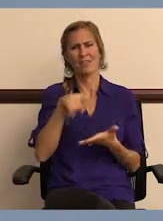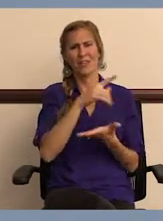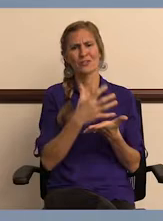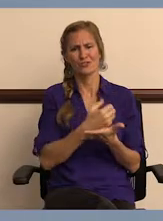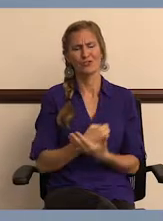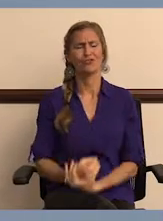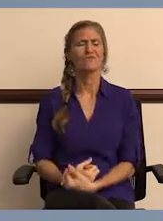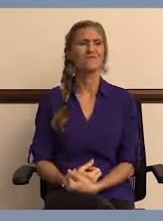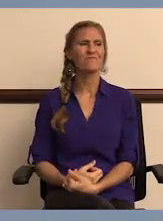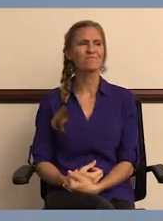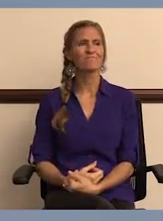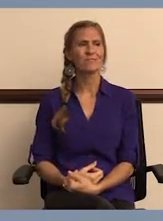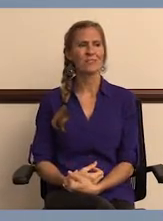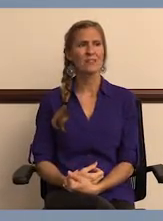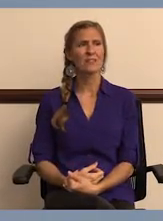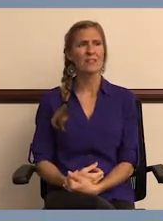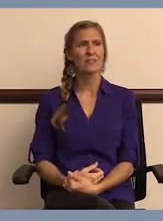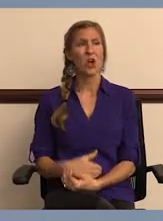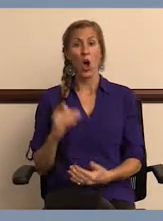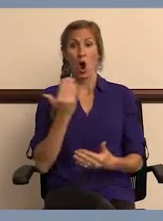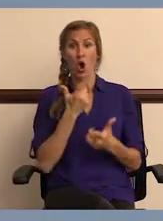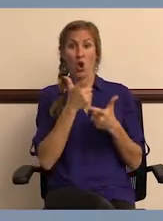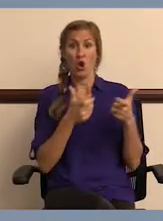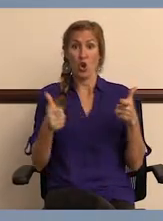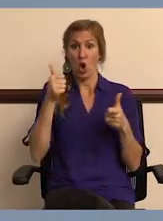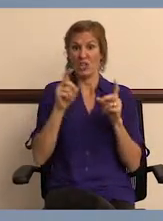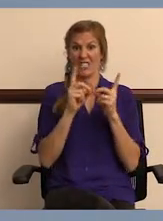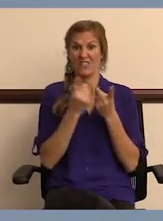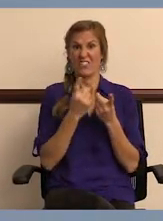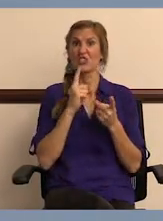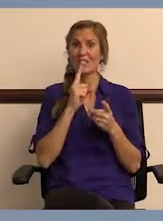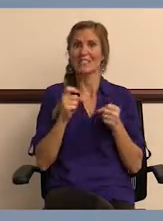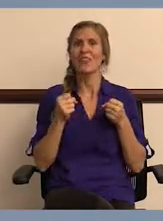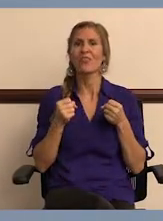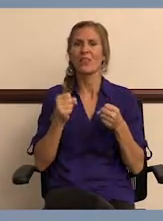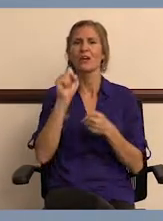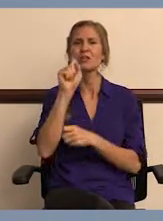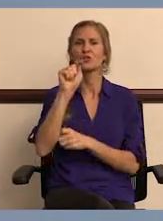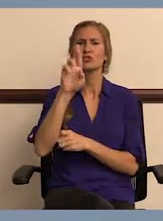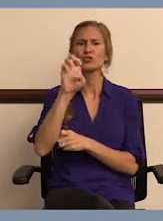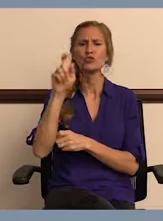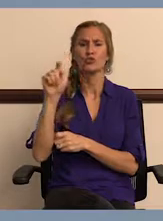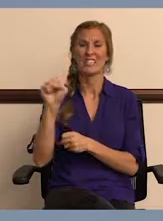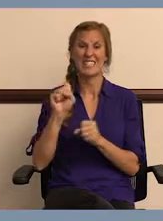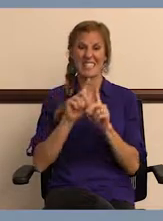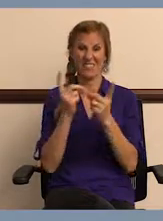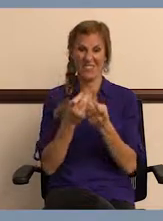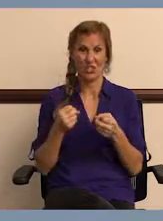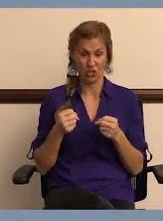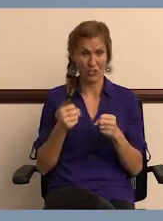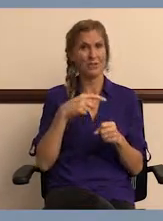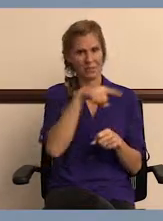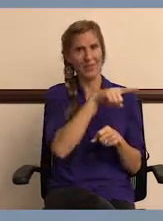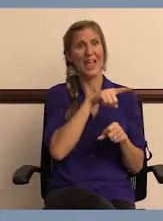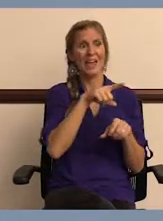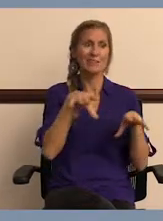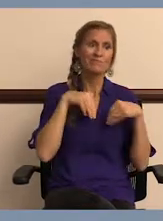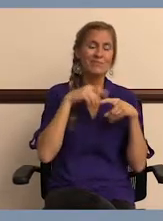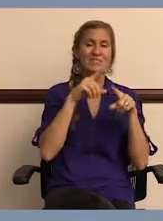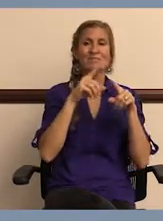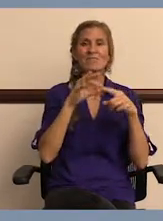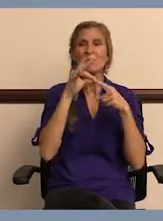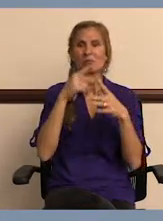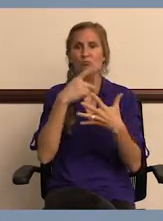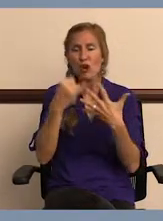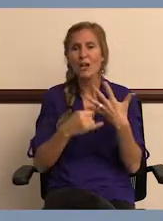the credit that they deserve. Our largest division, I believe, is the streets division. And you can see that they take